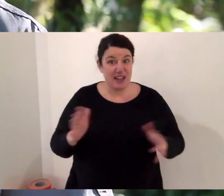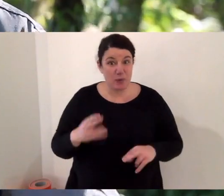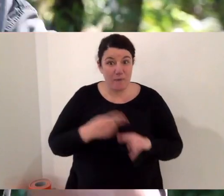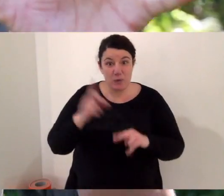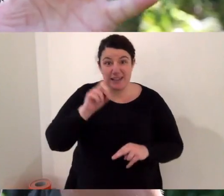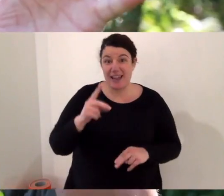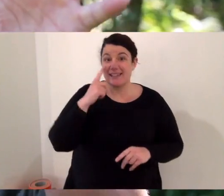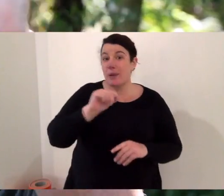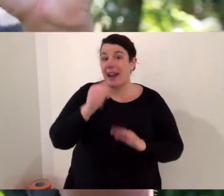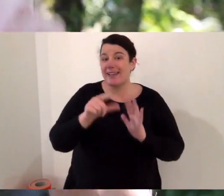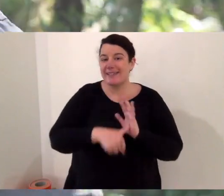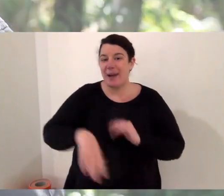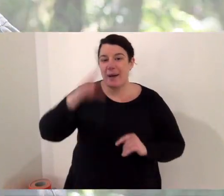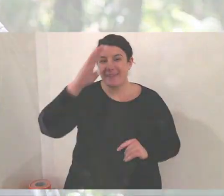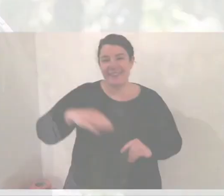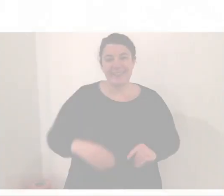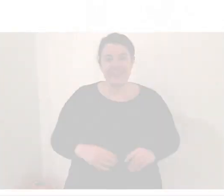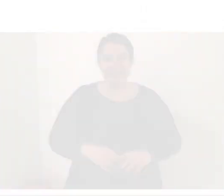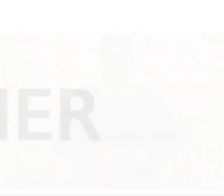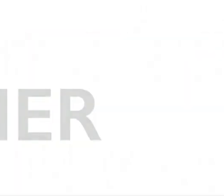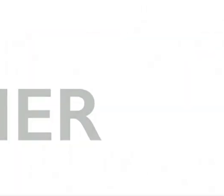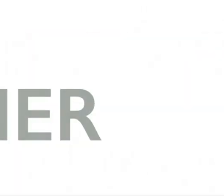found. That's all for today. See you next time.